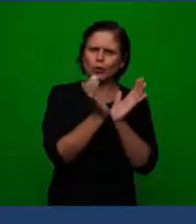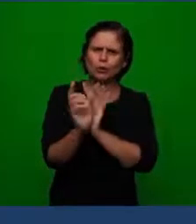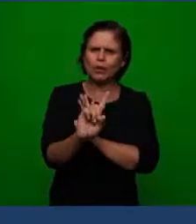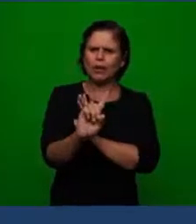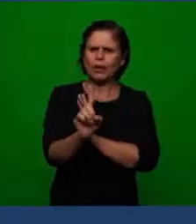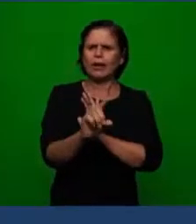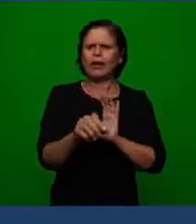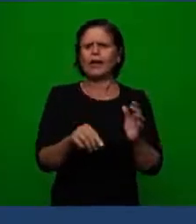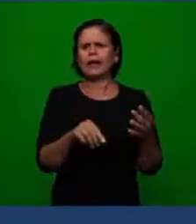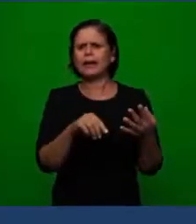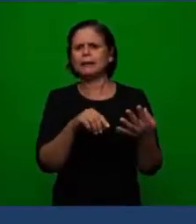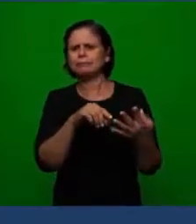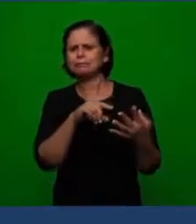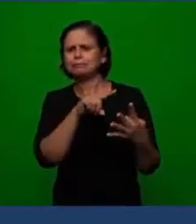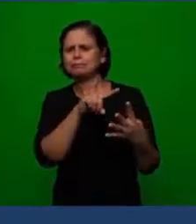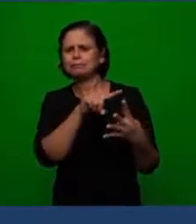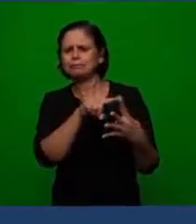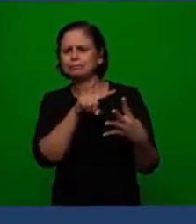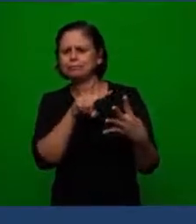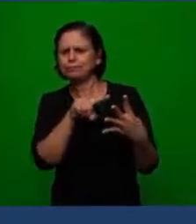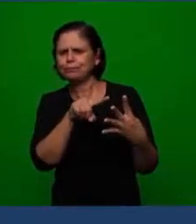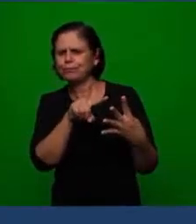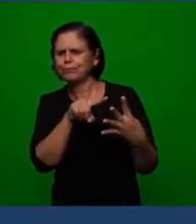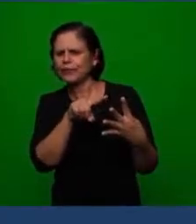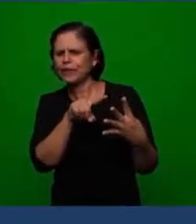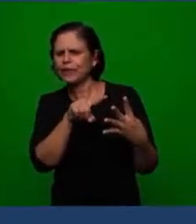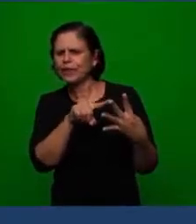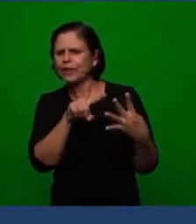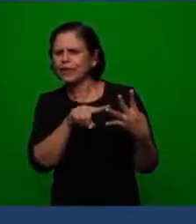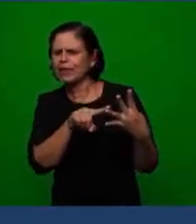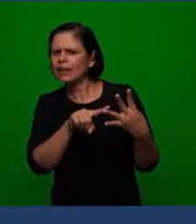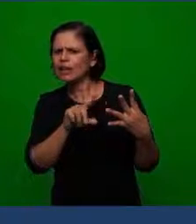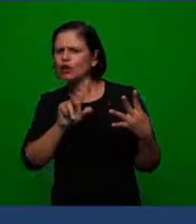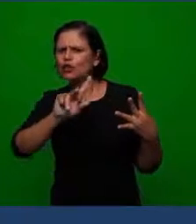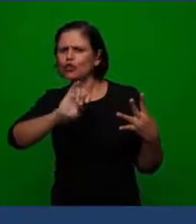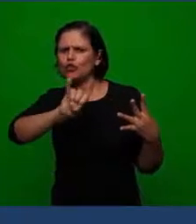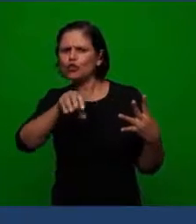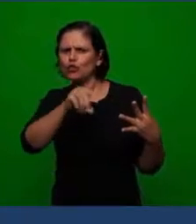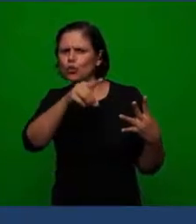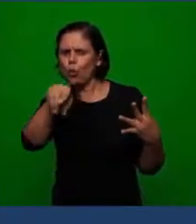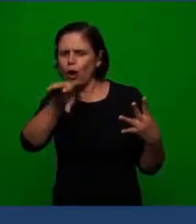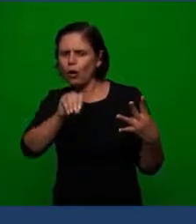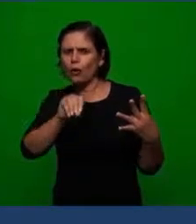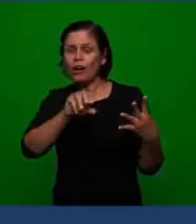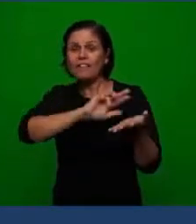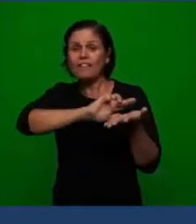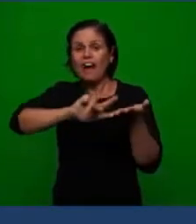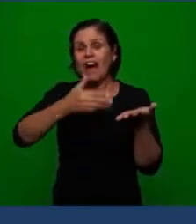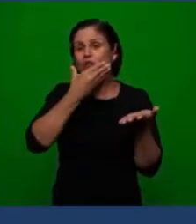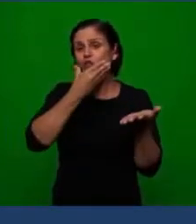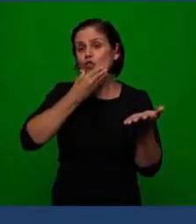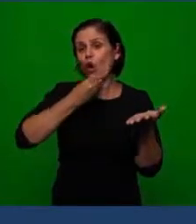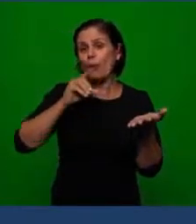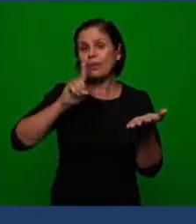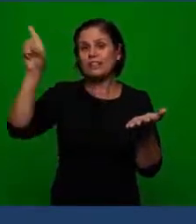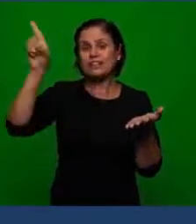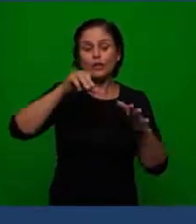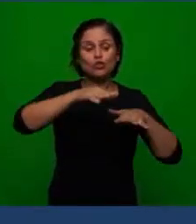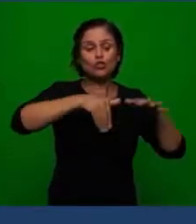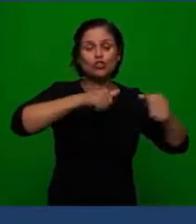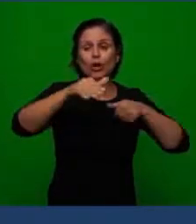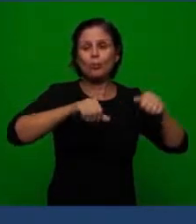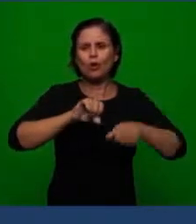and we will if 1324 and 1384 john who died on a fire